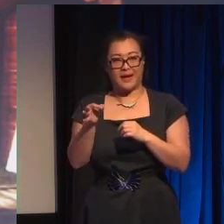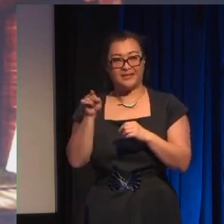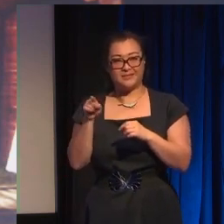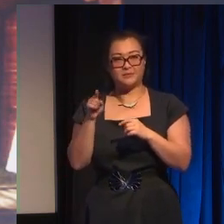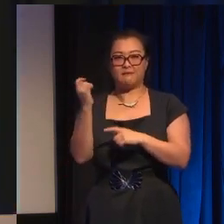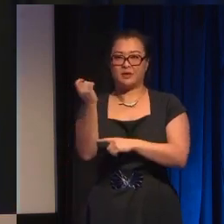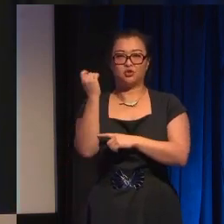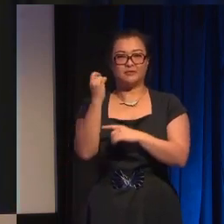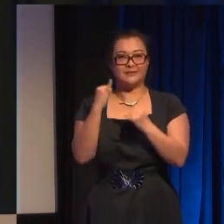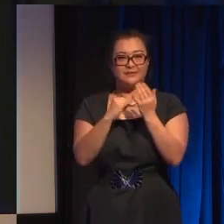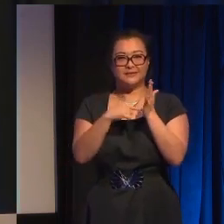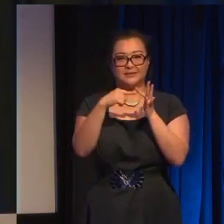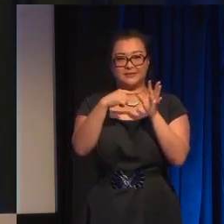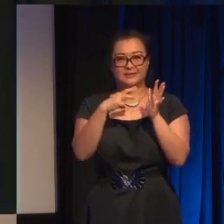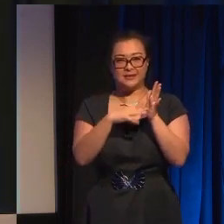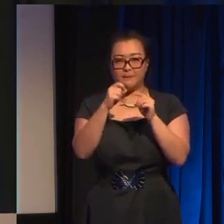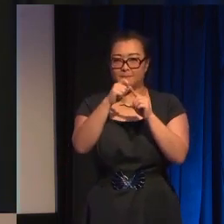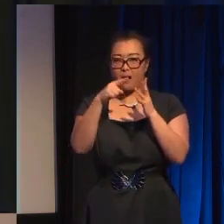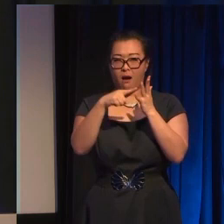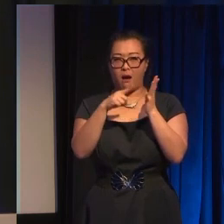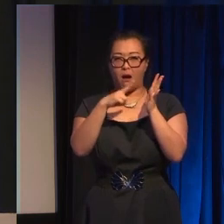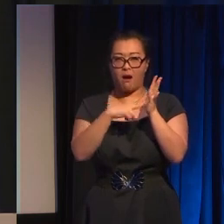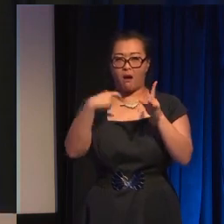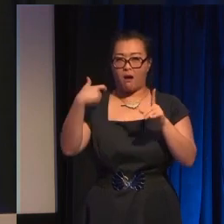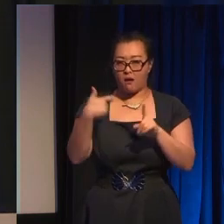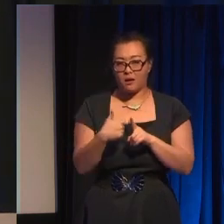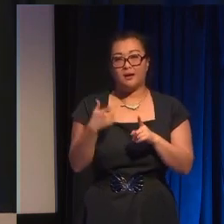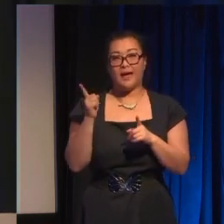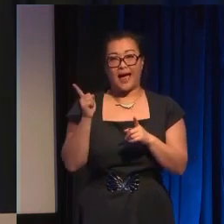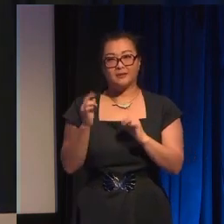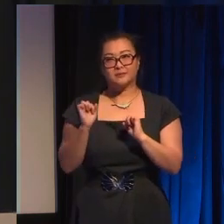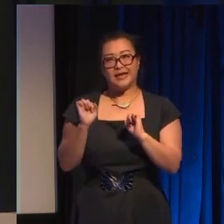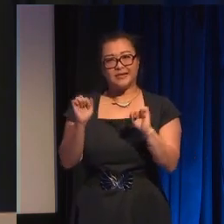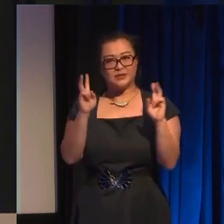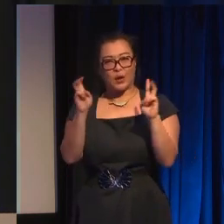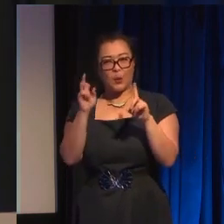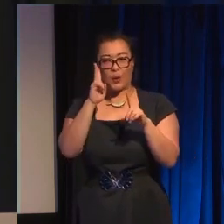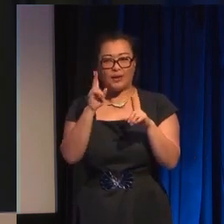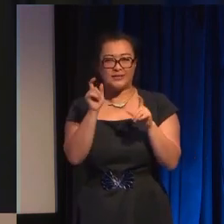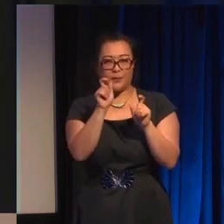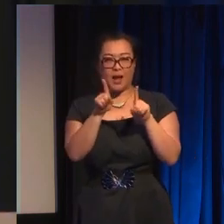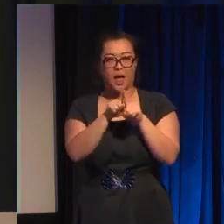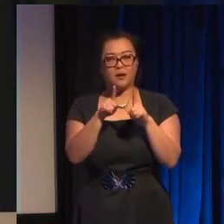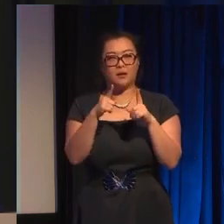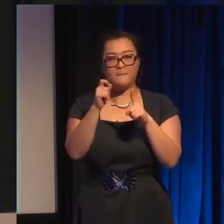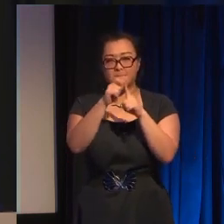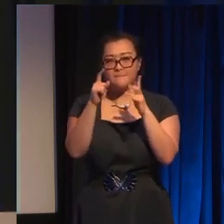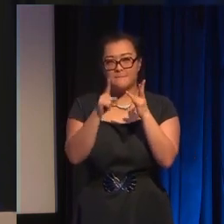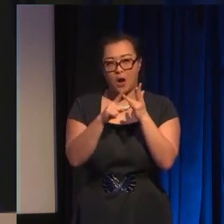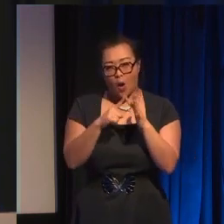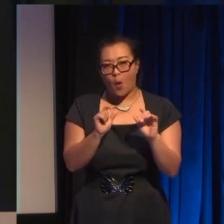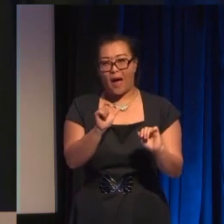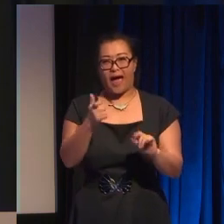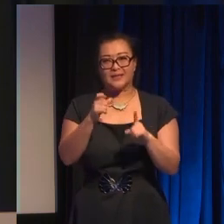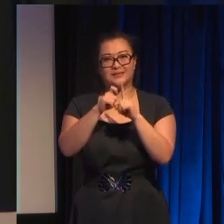can get things wrong and it takes tonal cues from Poe and Dickens so Poe for mystery and the macabre and Dickens for class